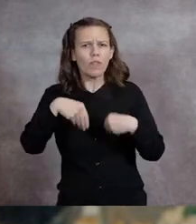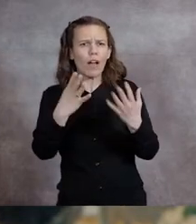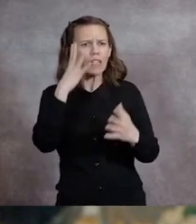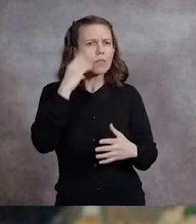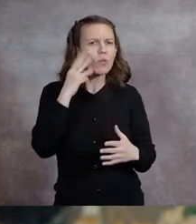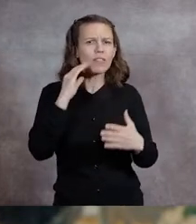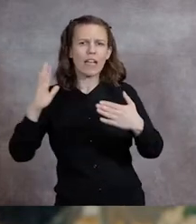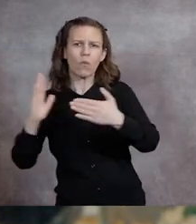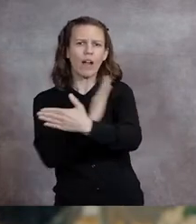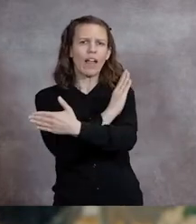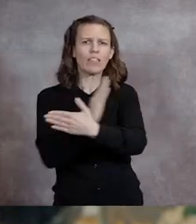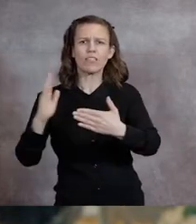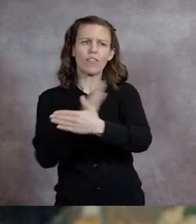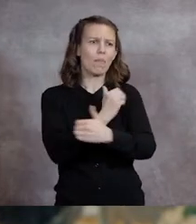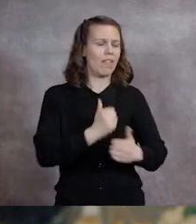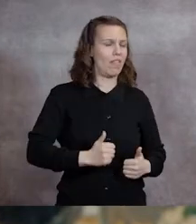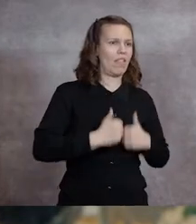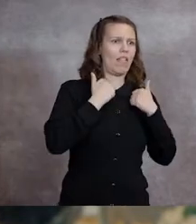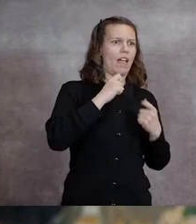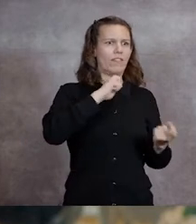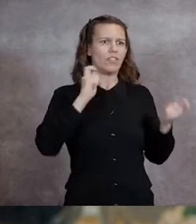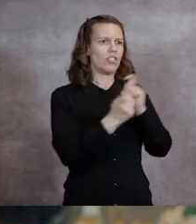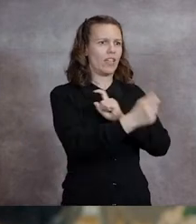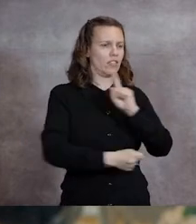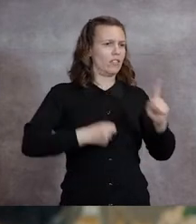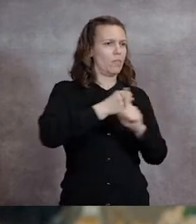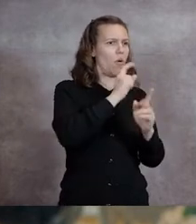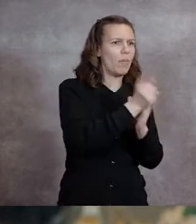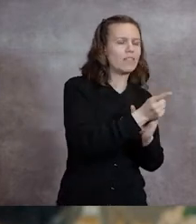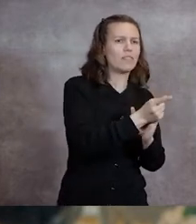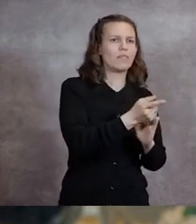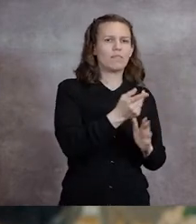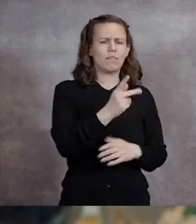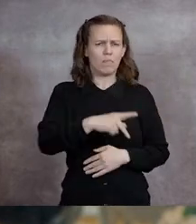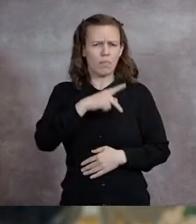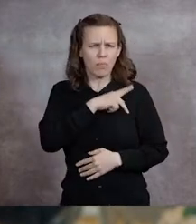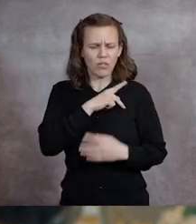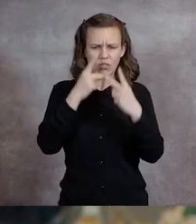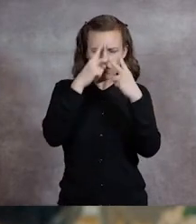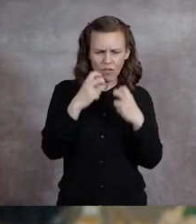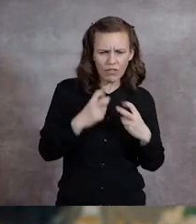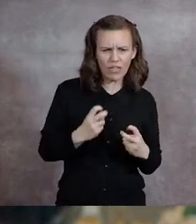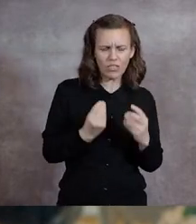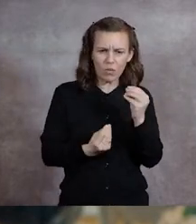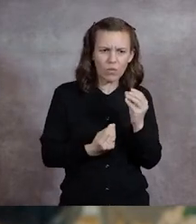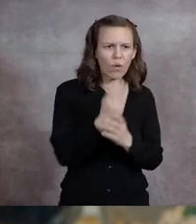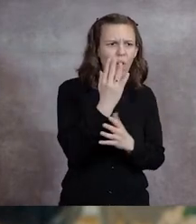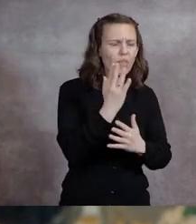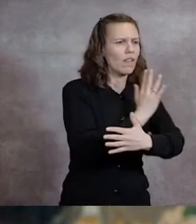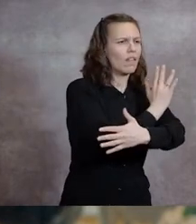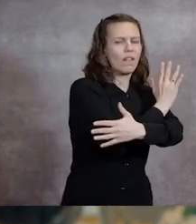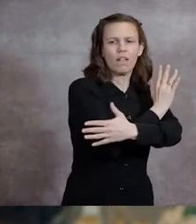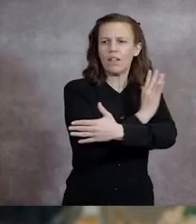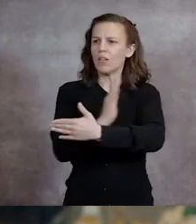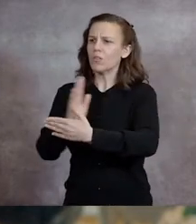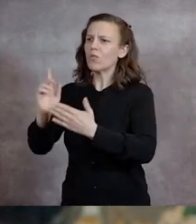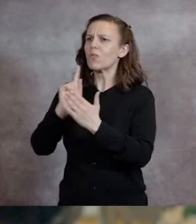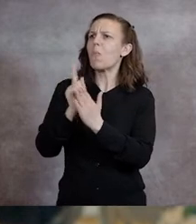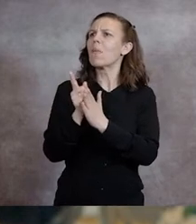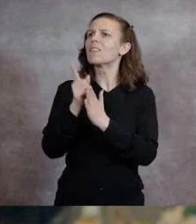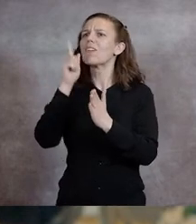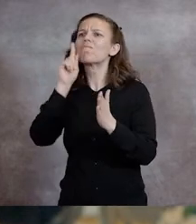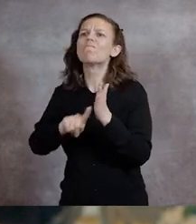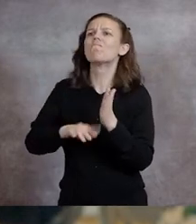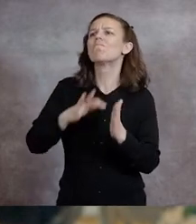from those life-changing moments of personal reflection and growth to those moments of exploration